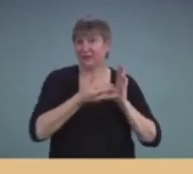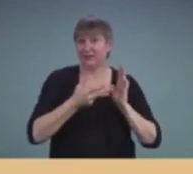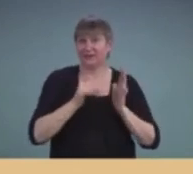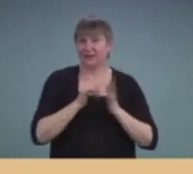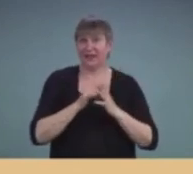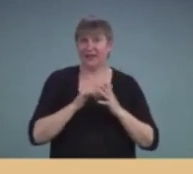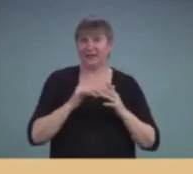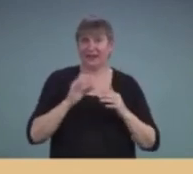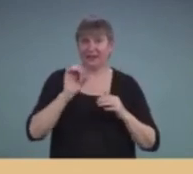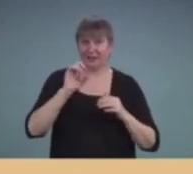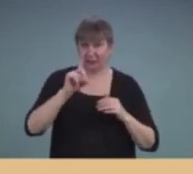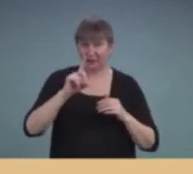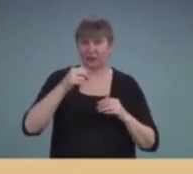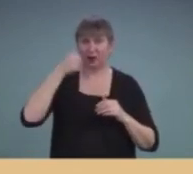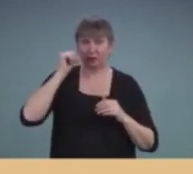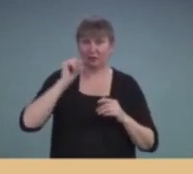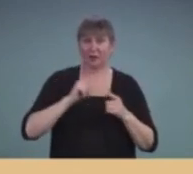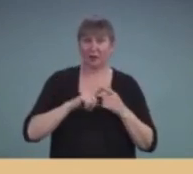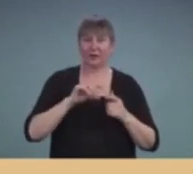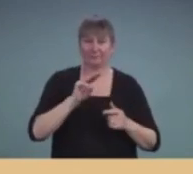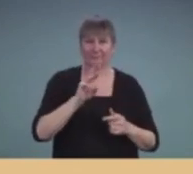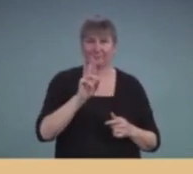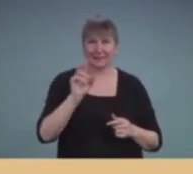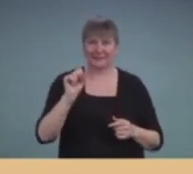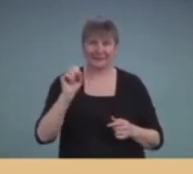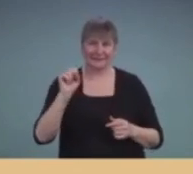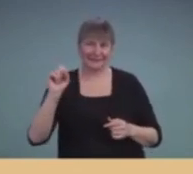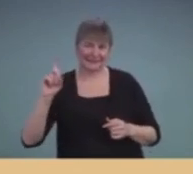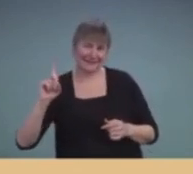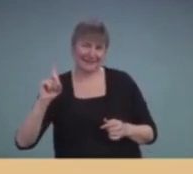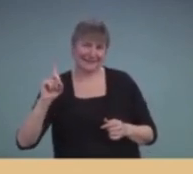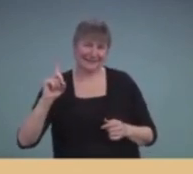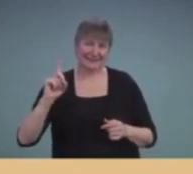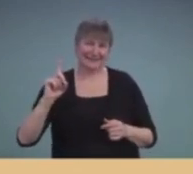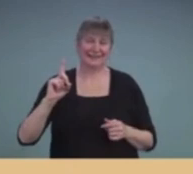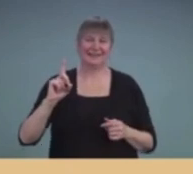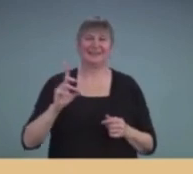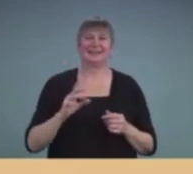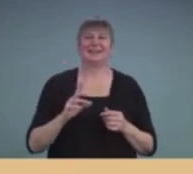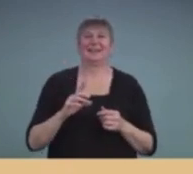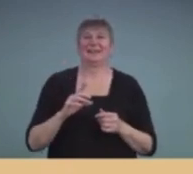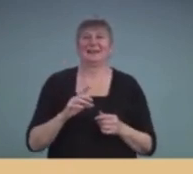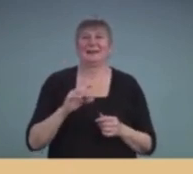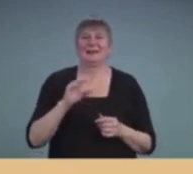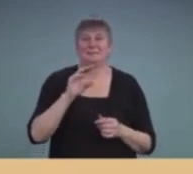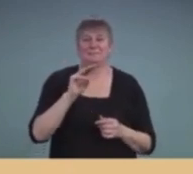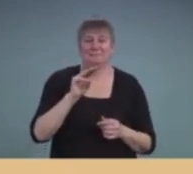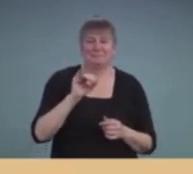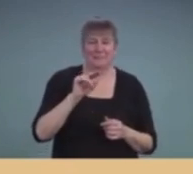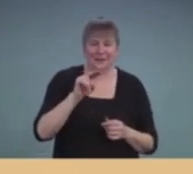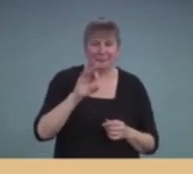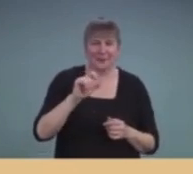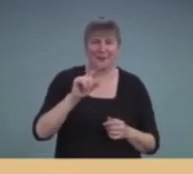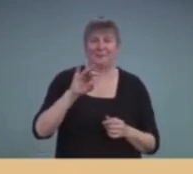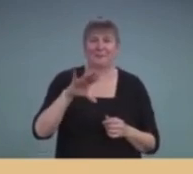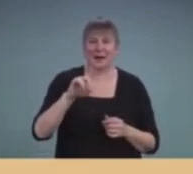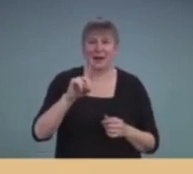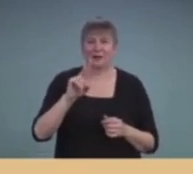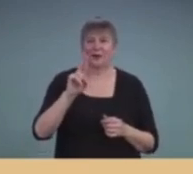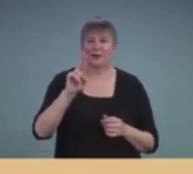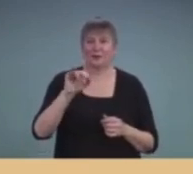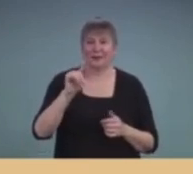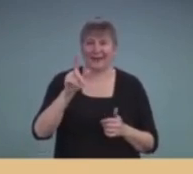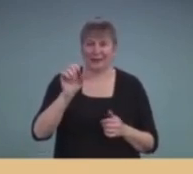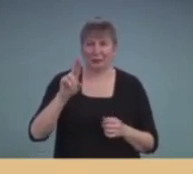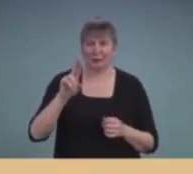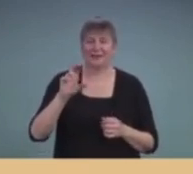has on MUST, Minimal, Mild, Unilateral, Single Sighted Deafness. The article that's going to come